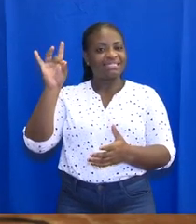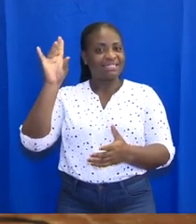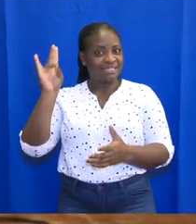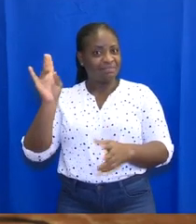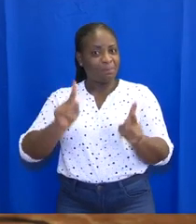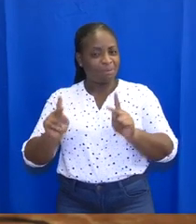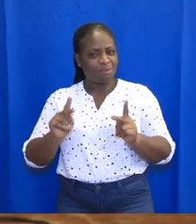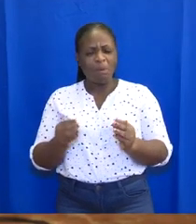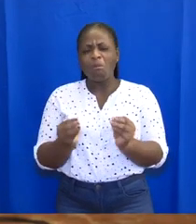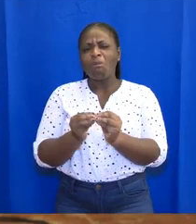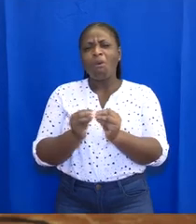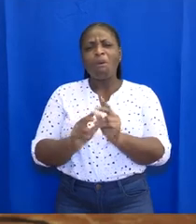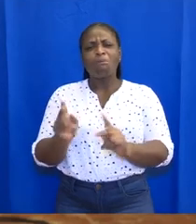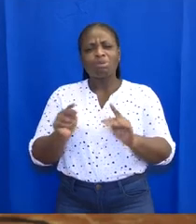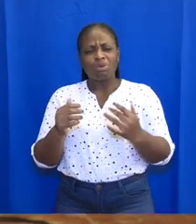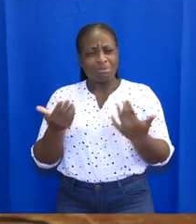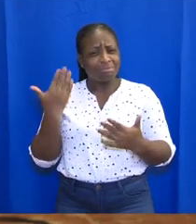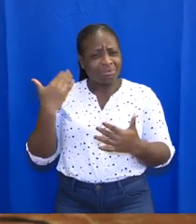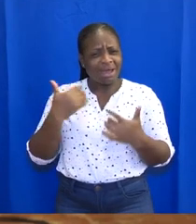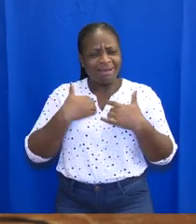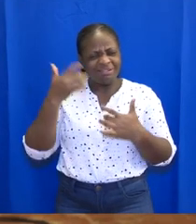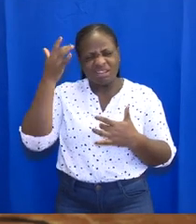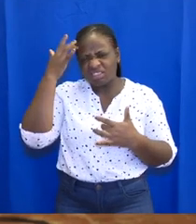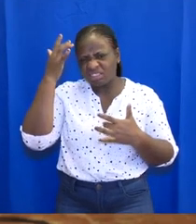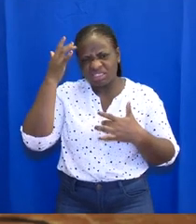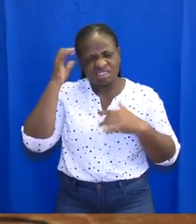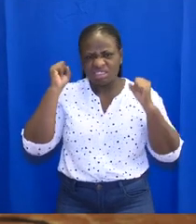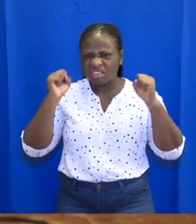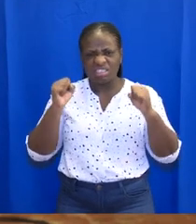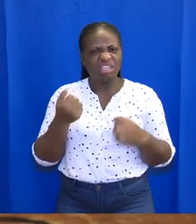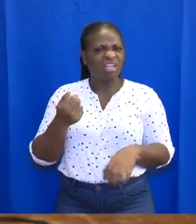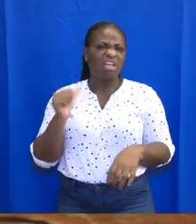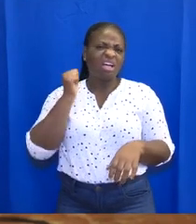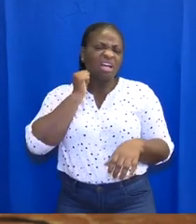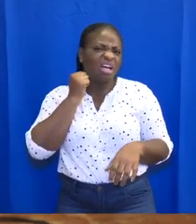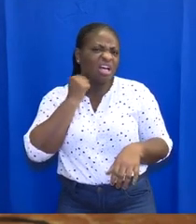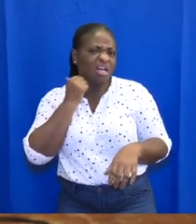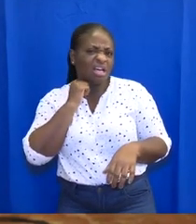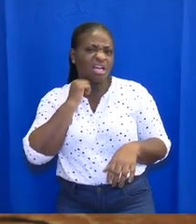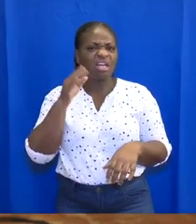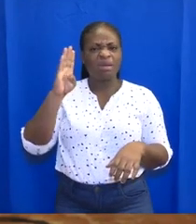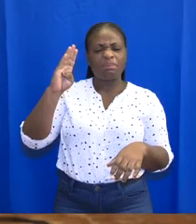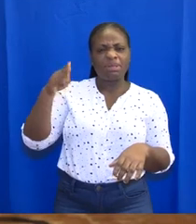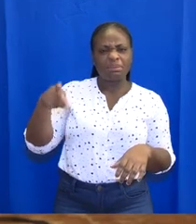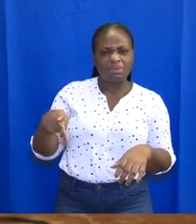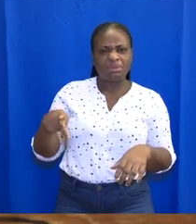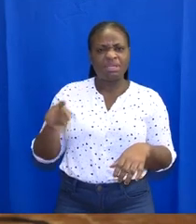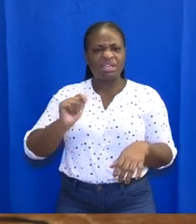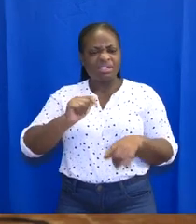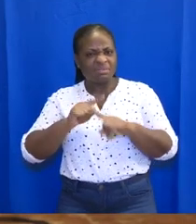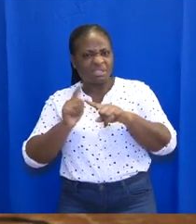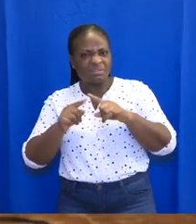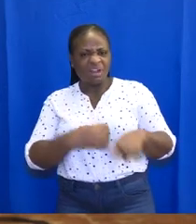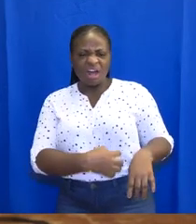a great majority of them with underlying disease illnesses such as hypertension, diabetes, chronic liver